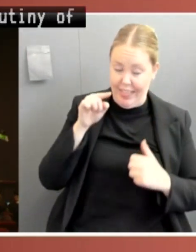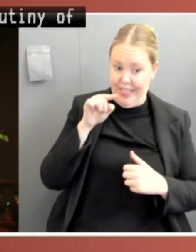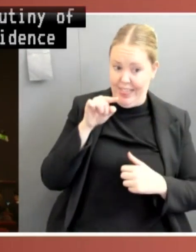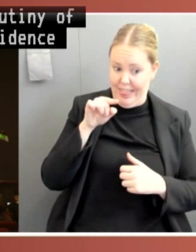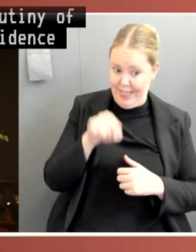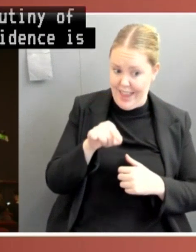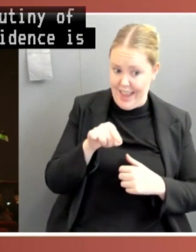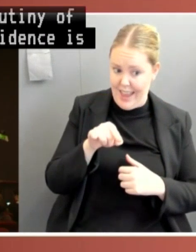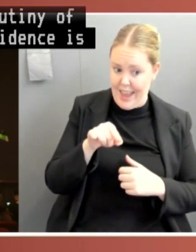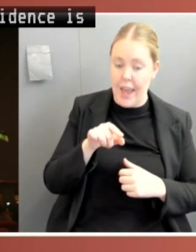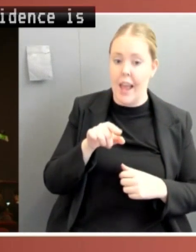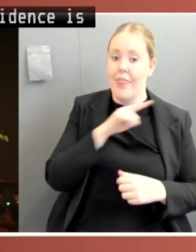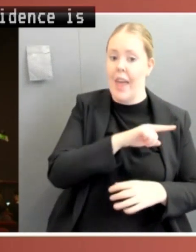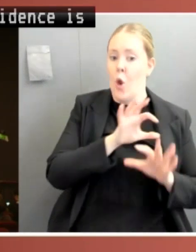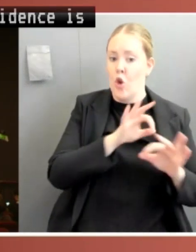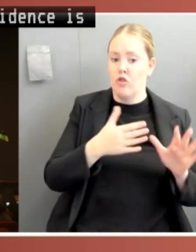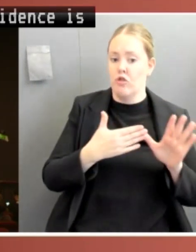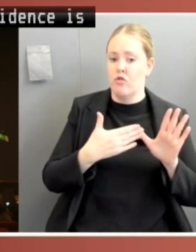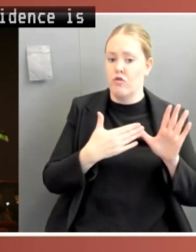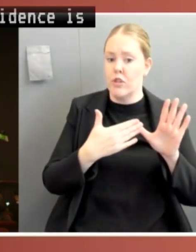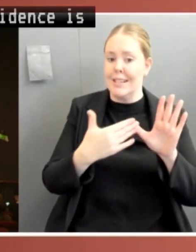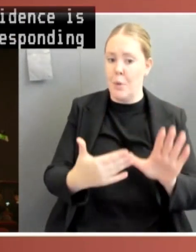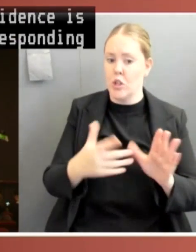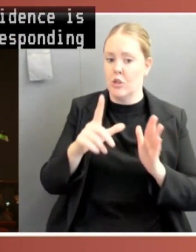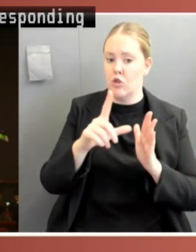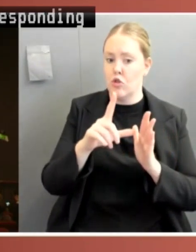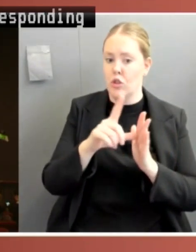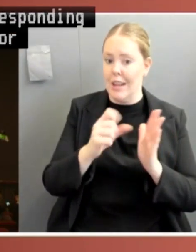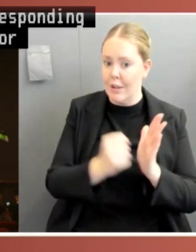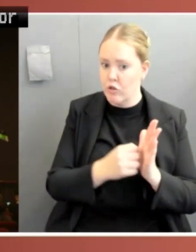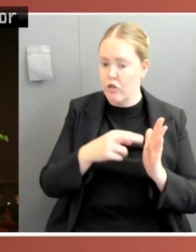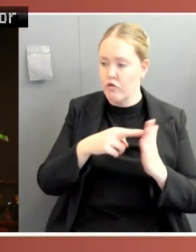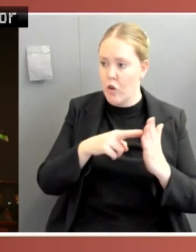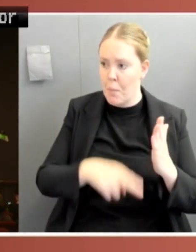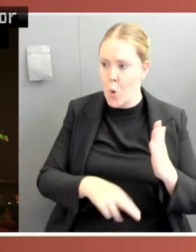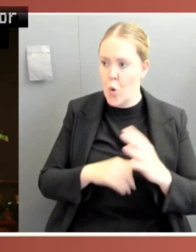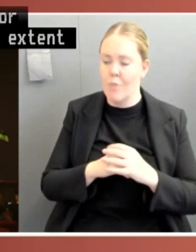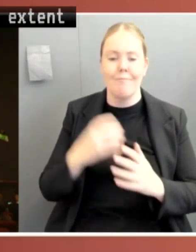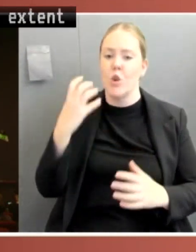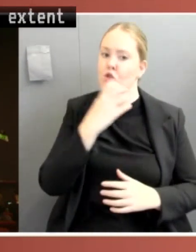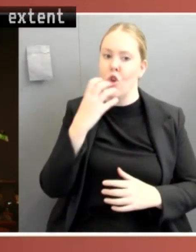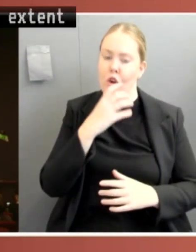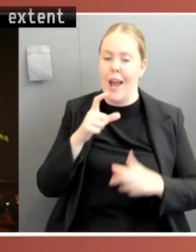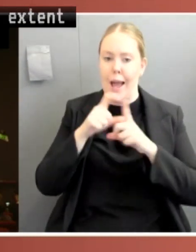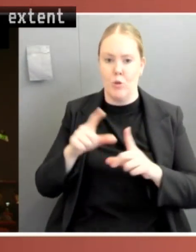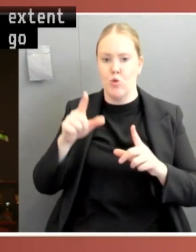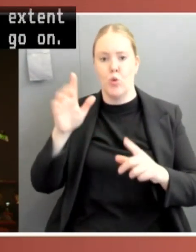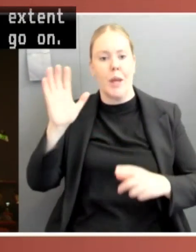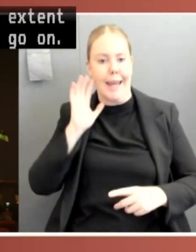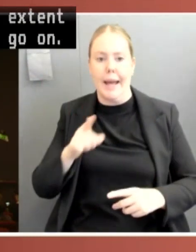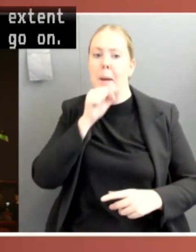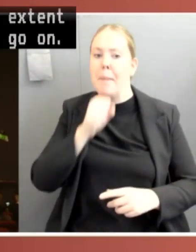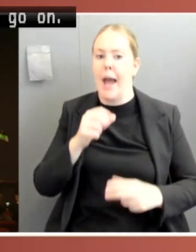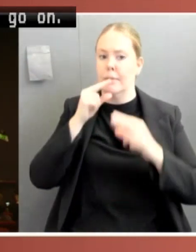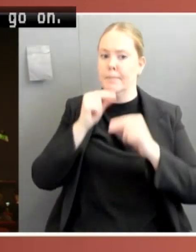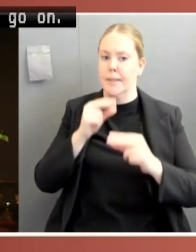reports, for example, to a much greater extent in the past. And I could go on. There were other dimensions there. So if your starting